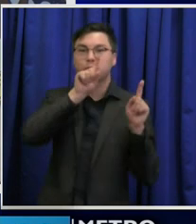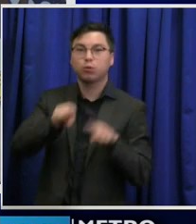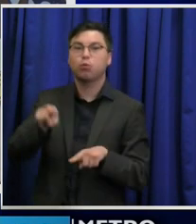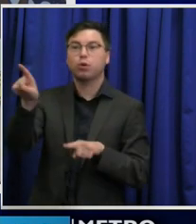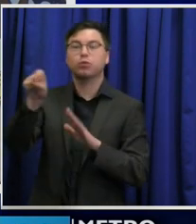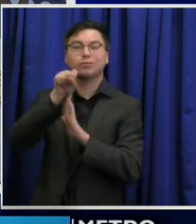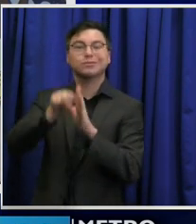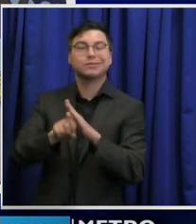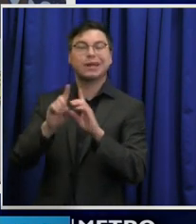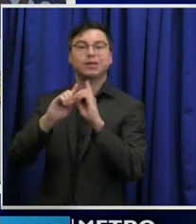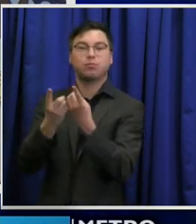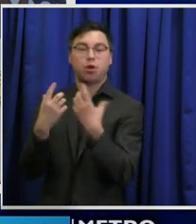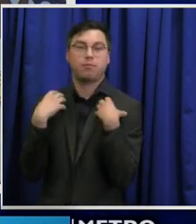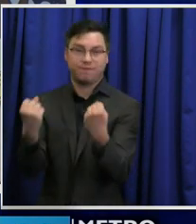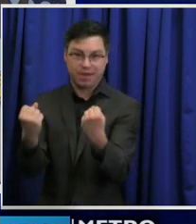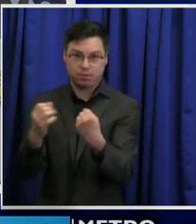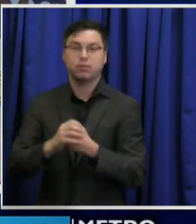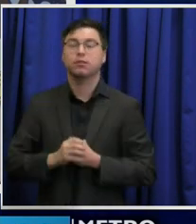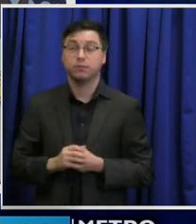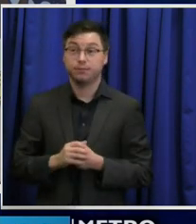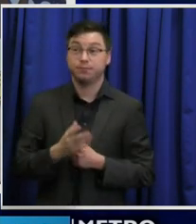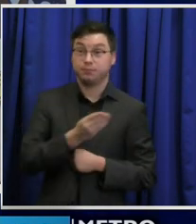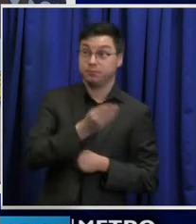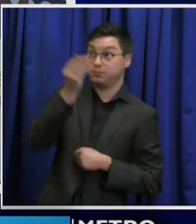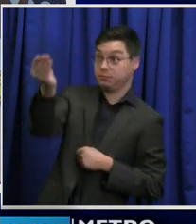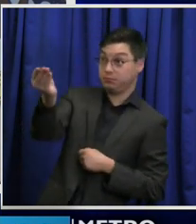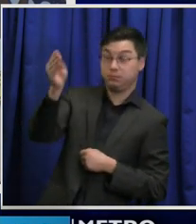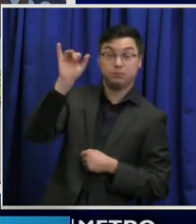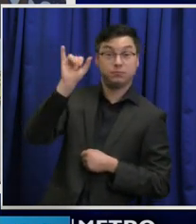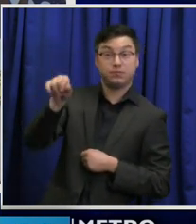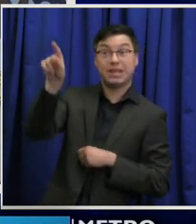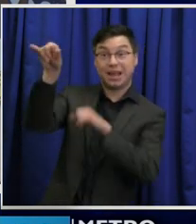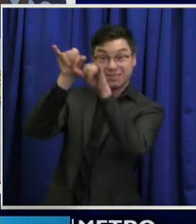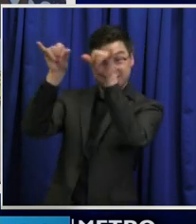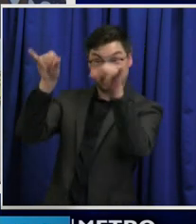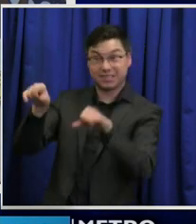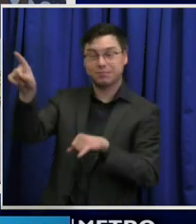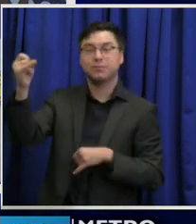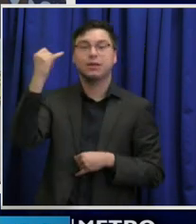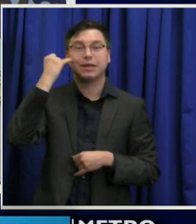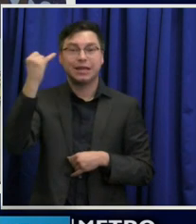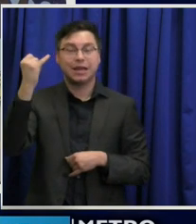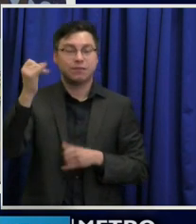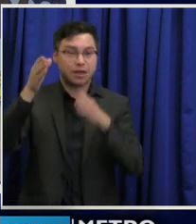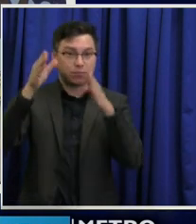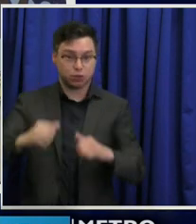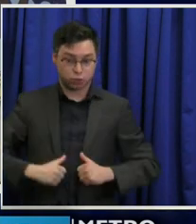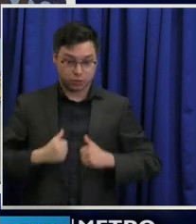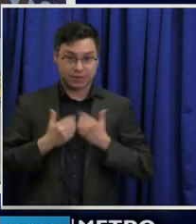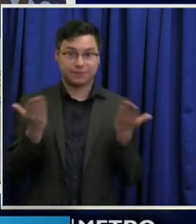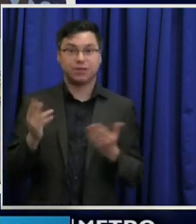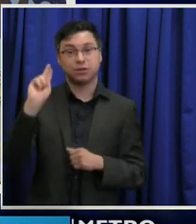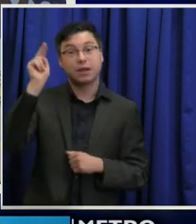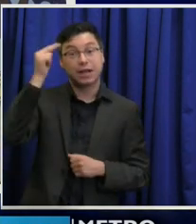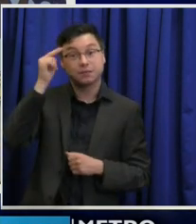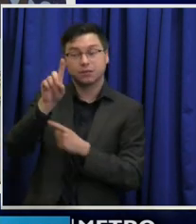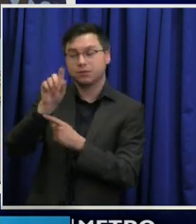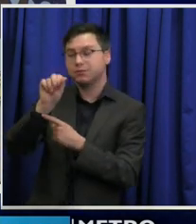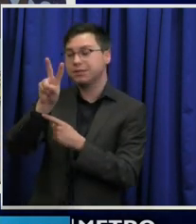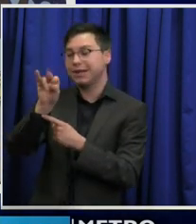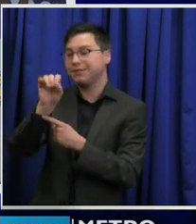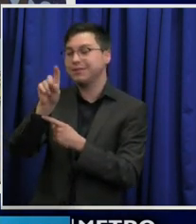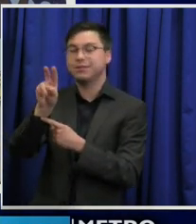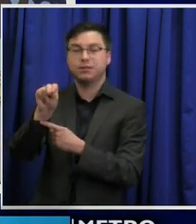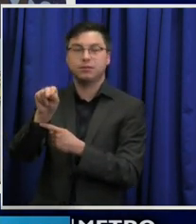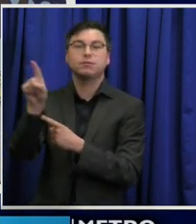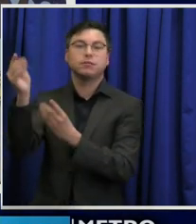of Health. Once it gets to that system, if there's a Nashville Davidson County resident, we get informed about